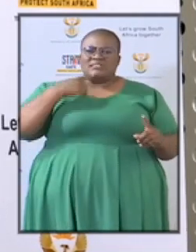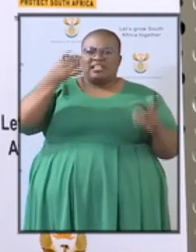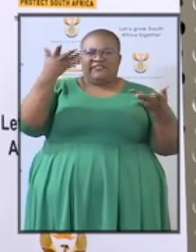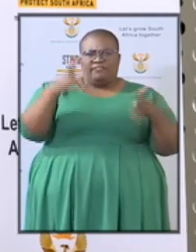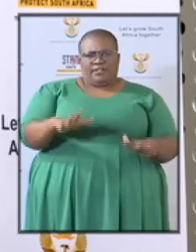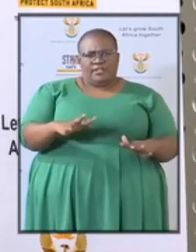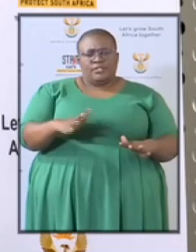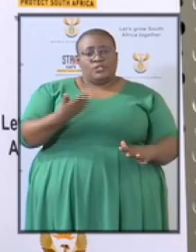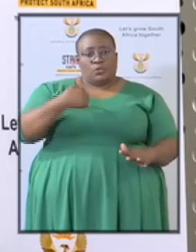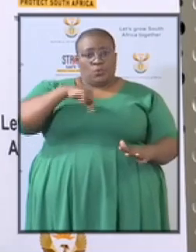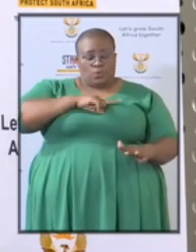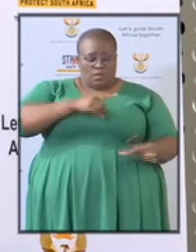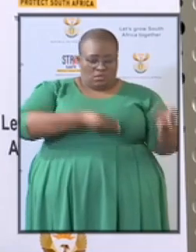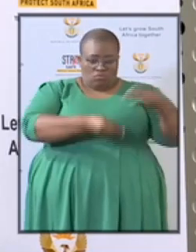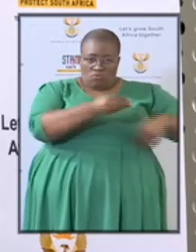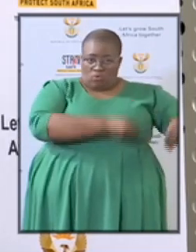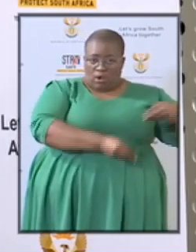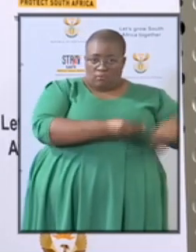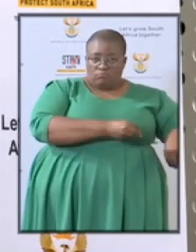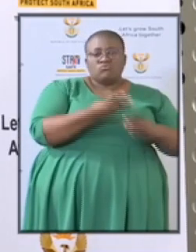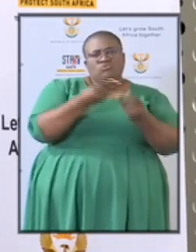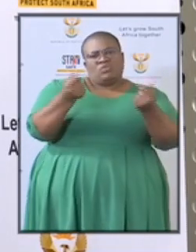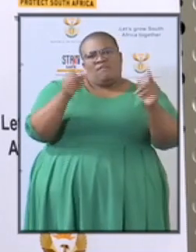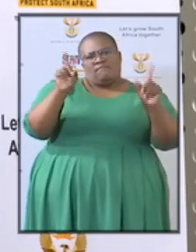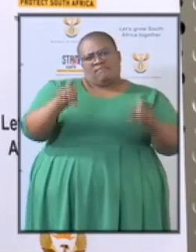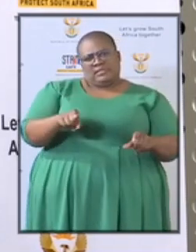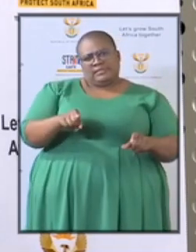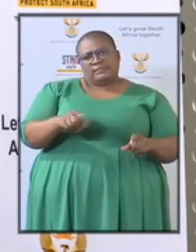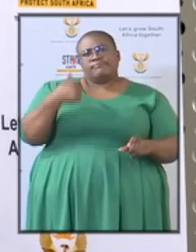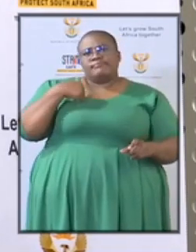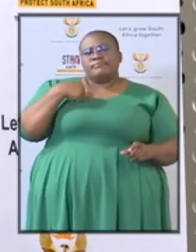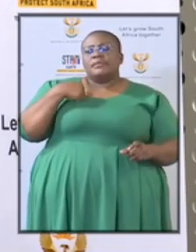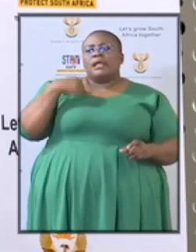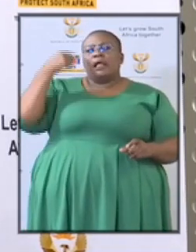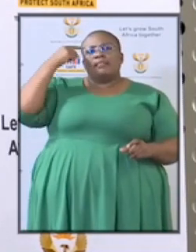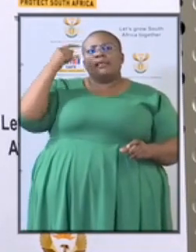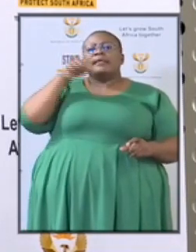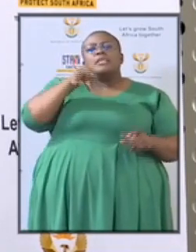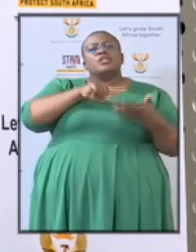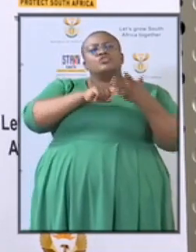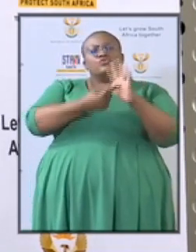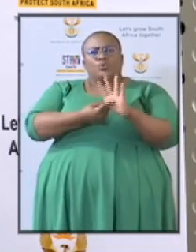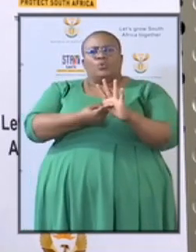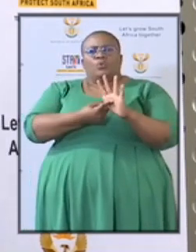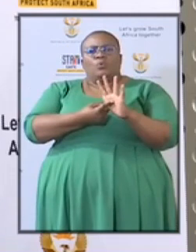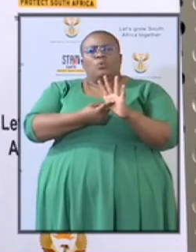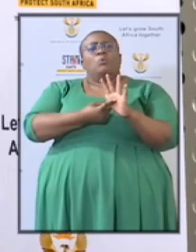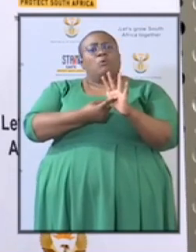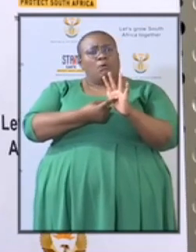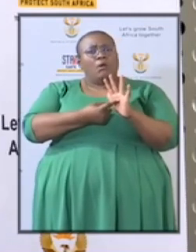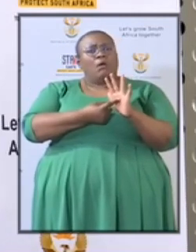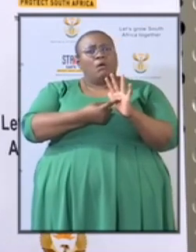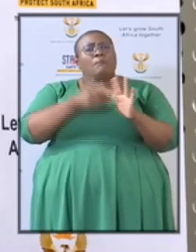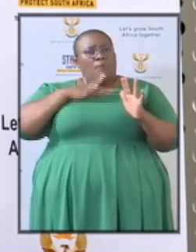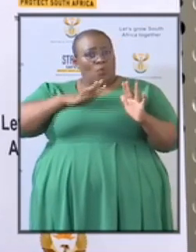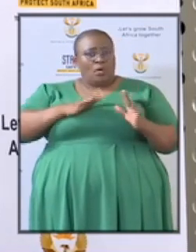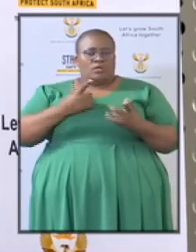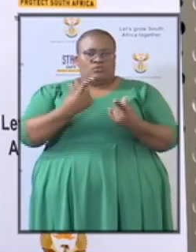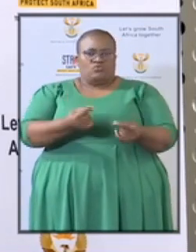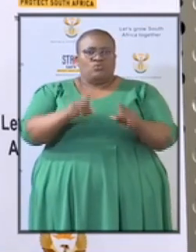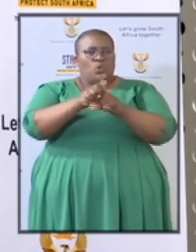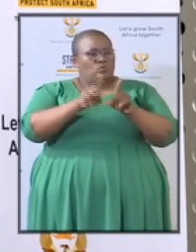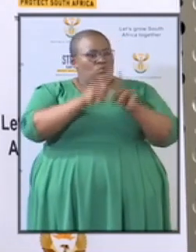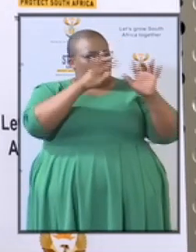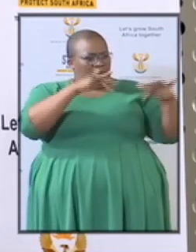deal with corruption and i think he has demonstrated the political will even cabinet has demonstrated political